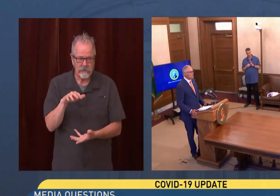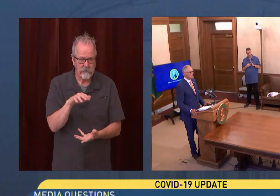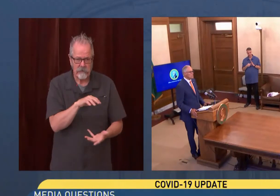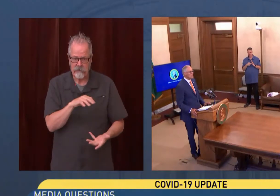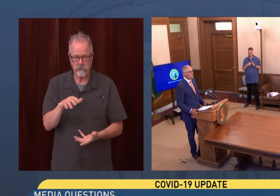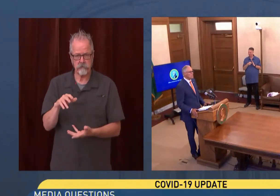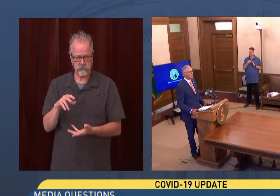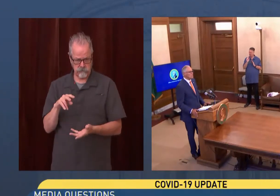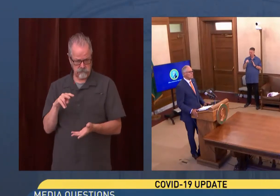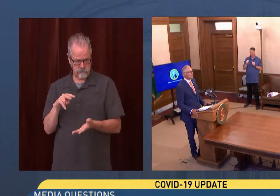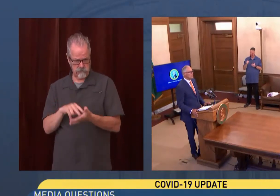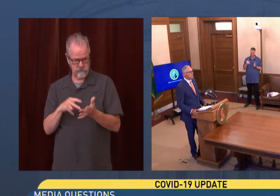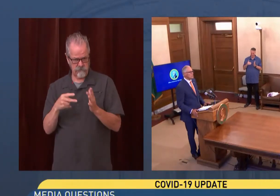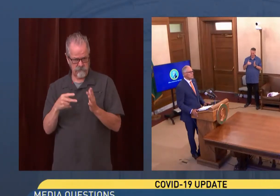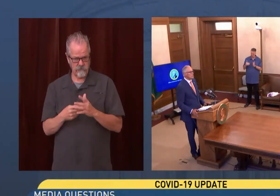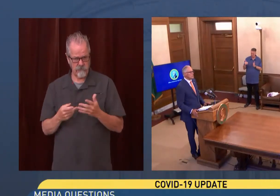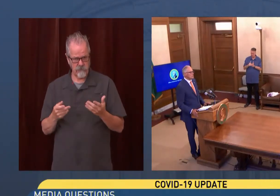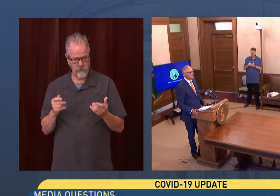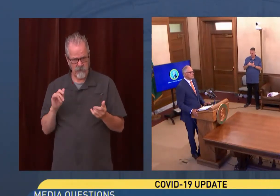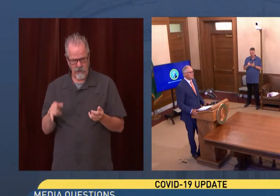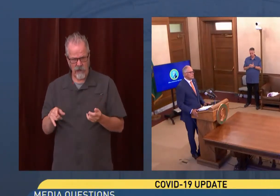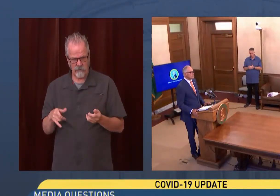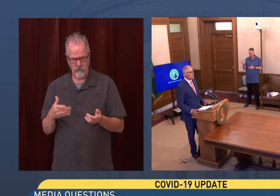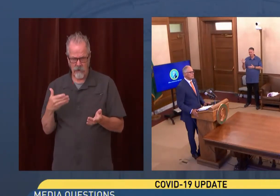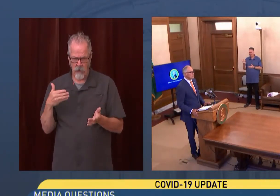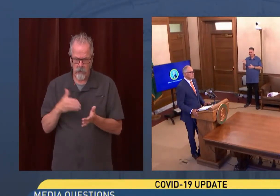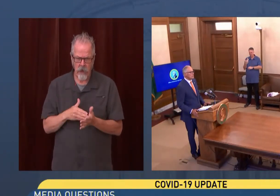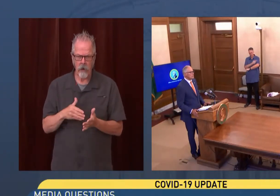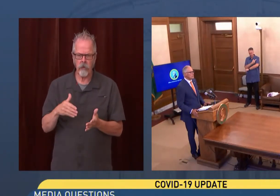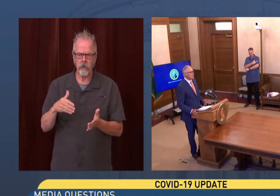to toss tens of thousands of doses of vaccines?